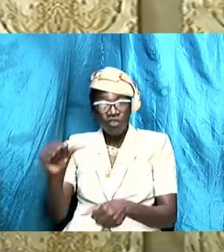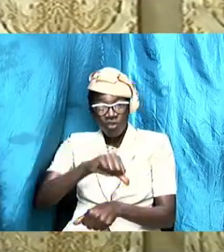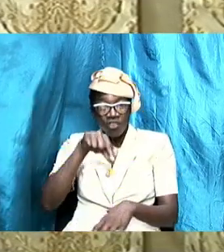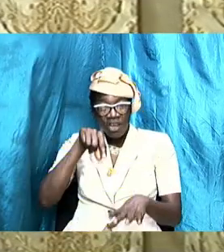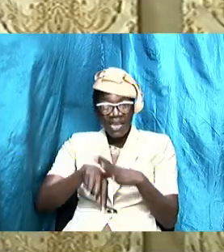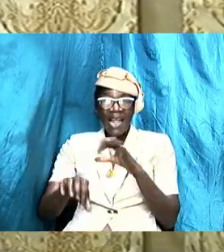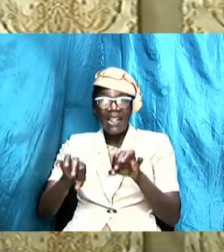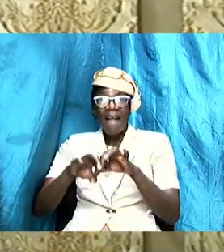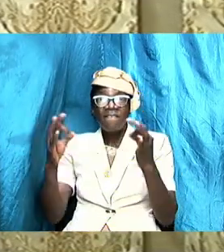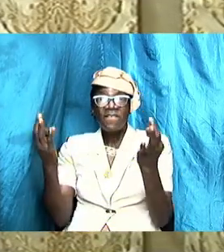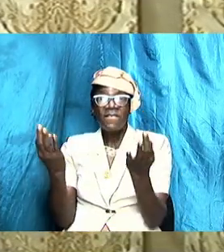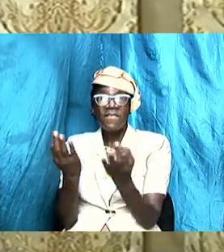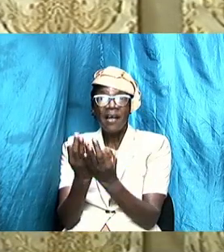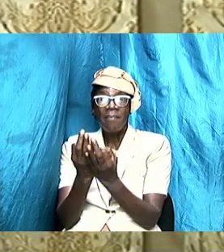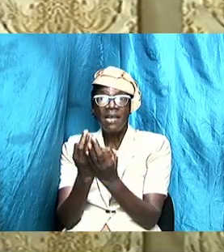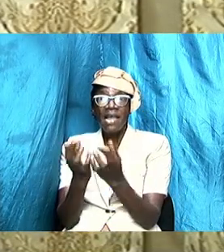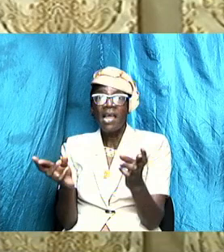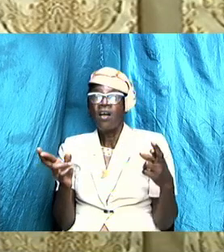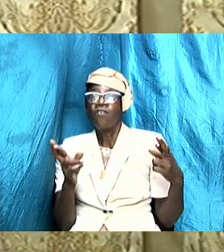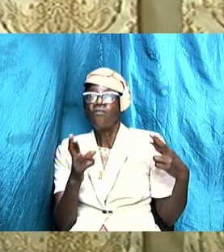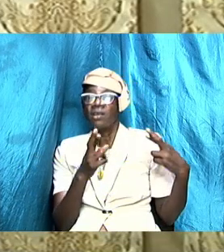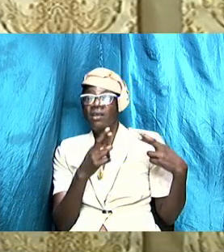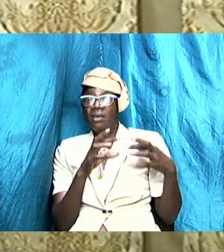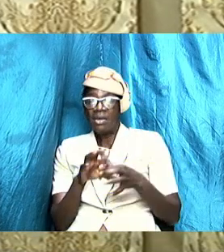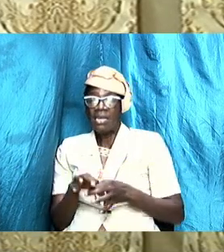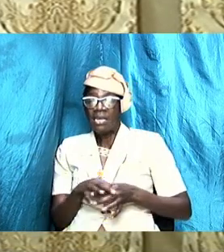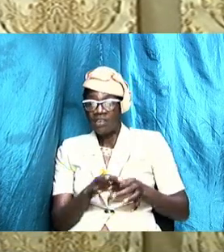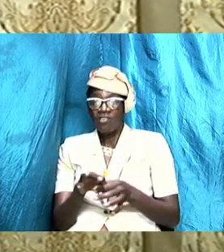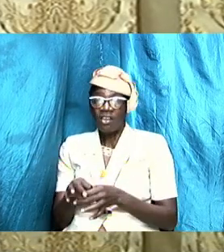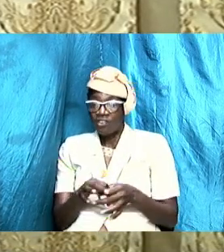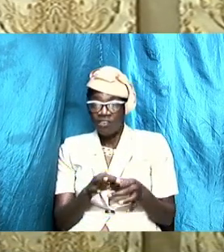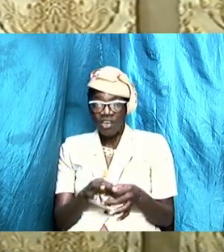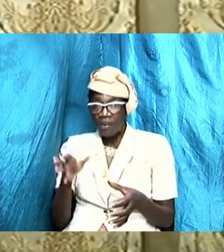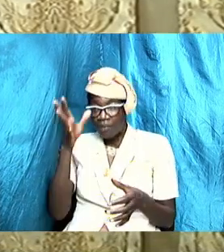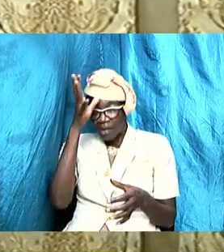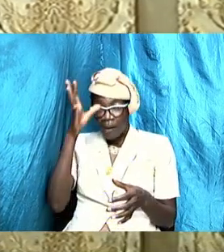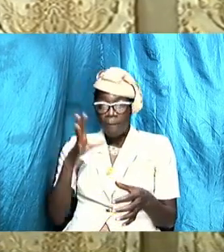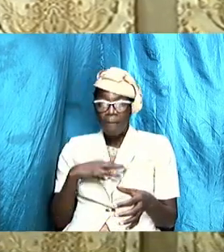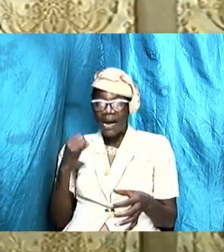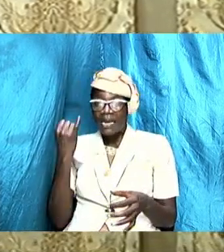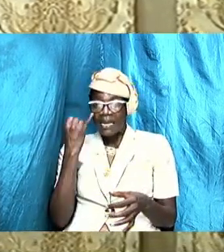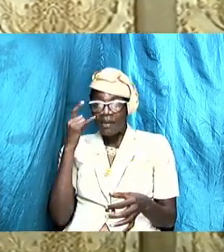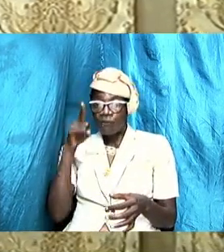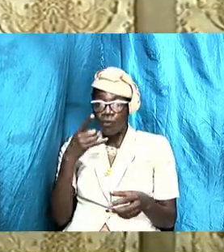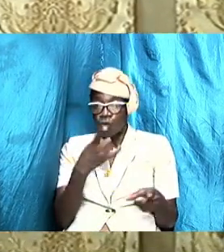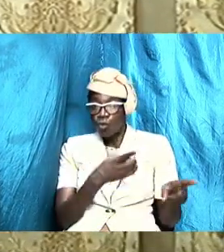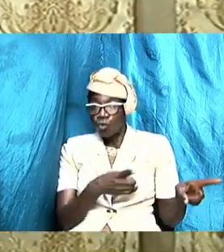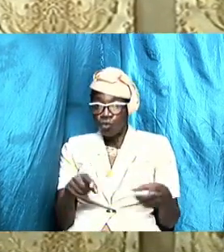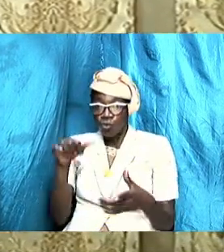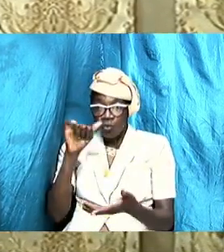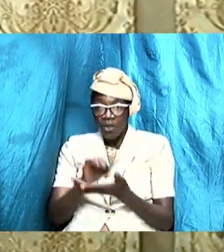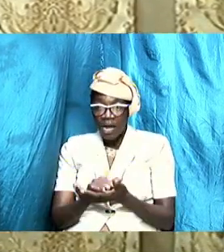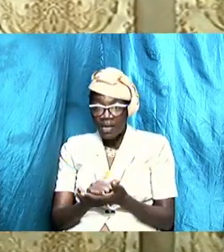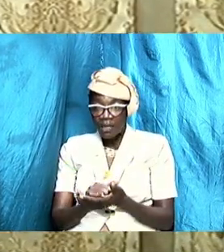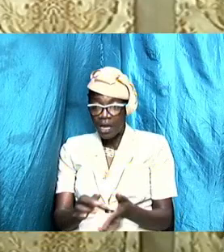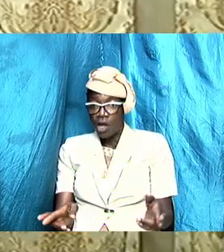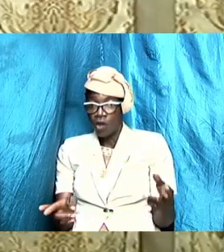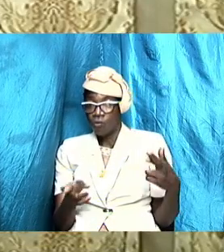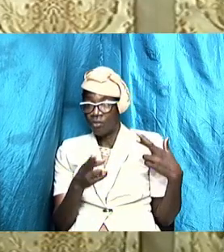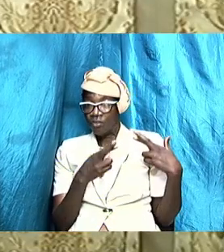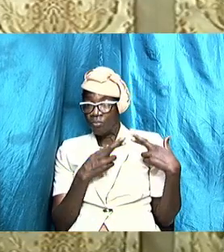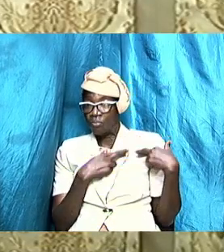and in your relationship and you single handedly if you do that would be responsible for the